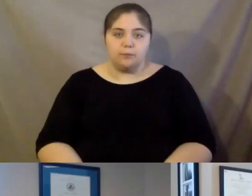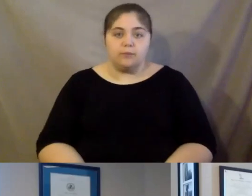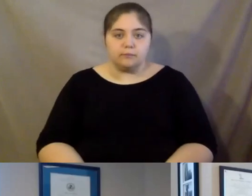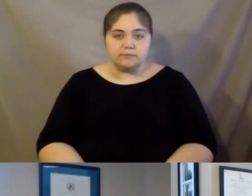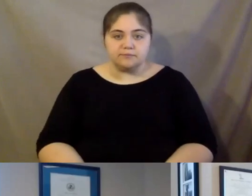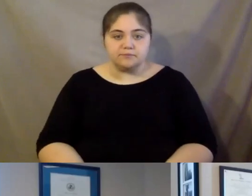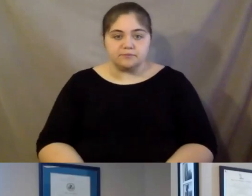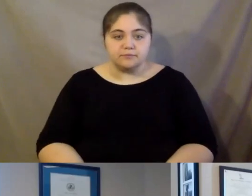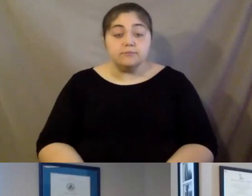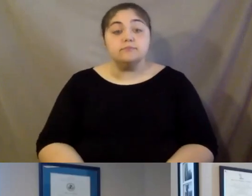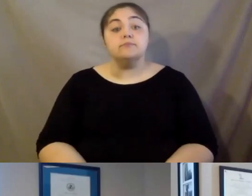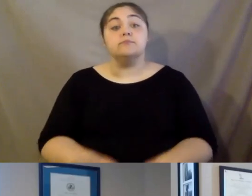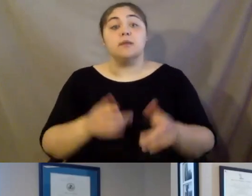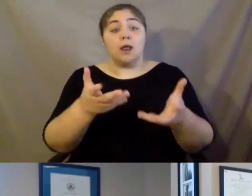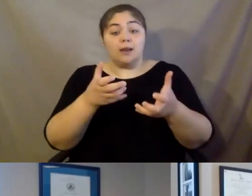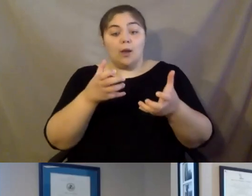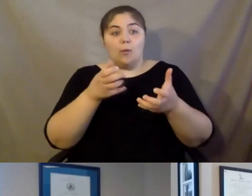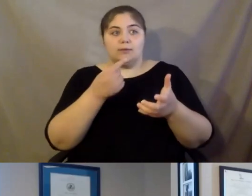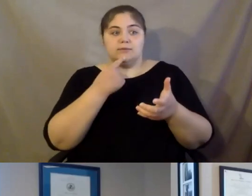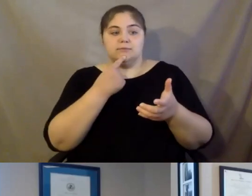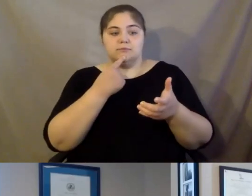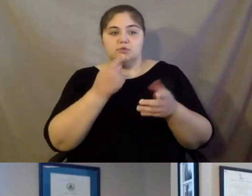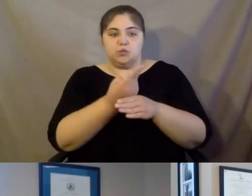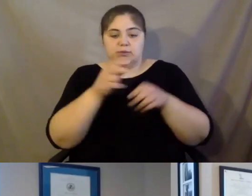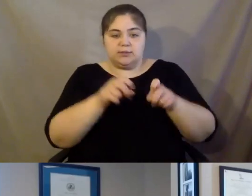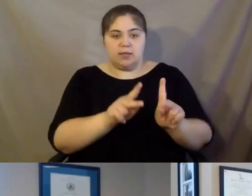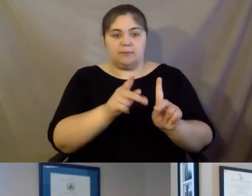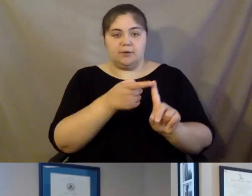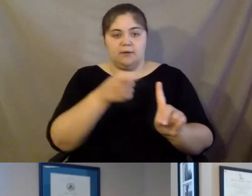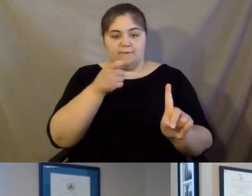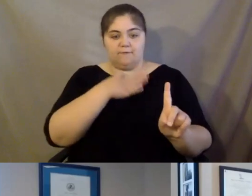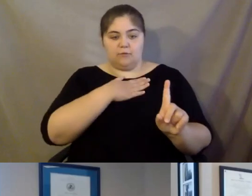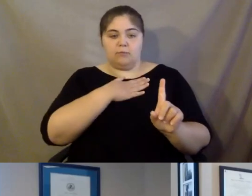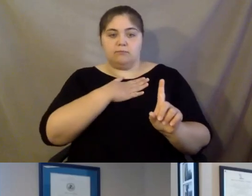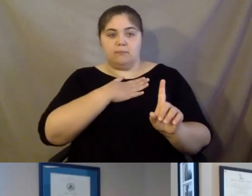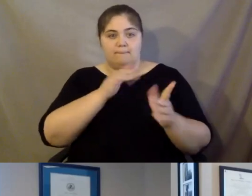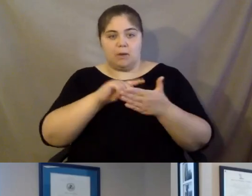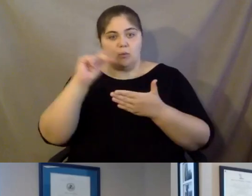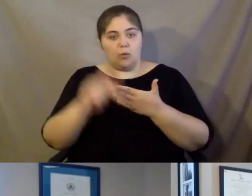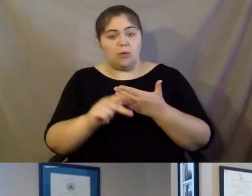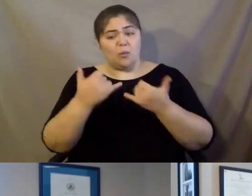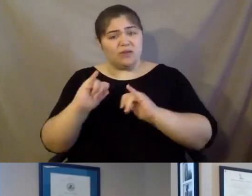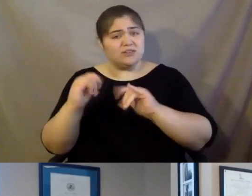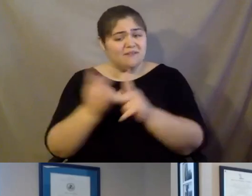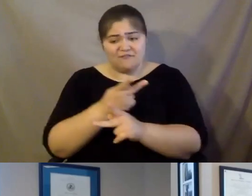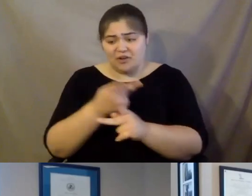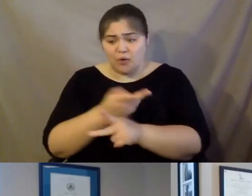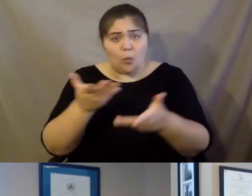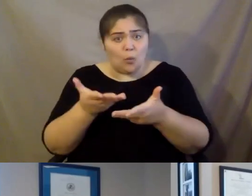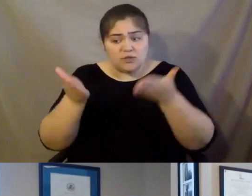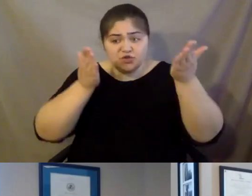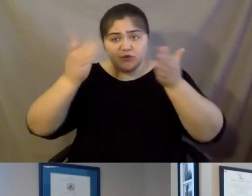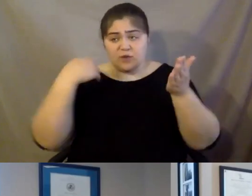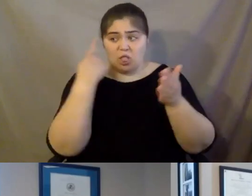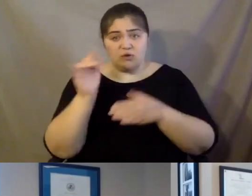Um, and I'll just take this opportunity to say, you know, from the vantage of the senior companion program, we are still figuring out what service looks like in a